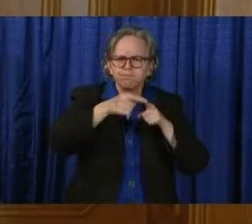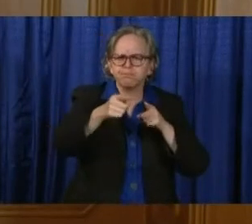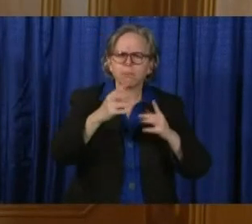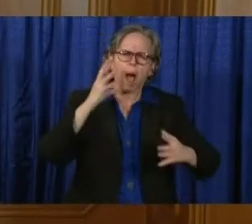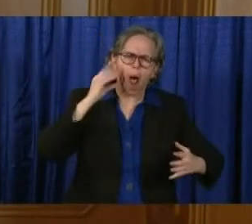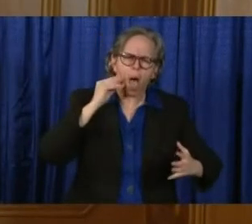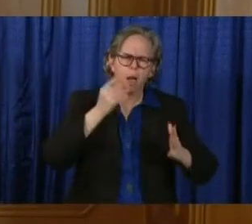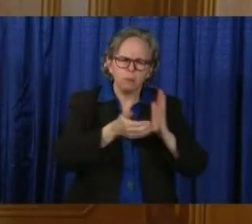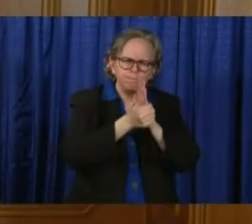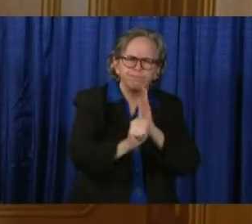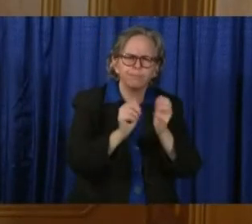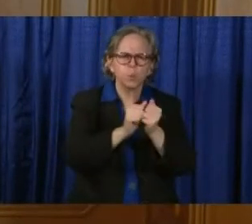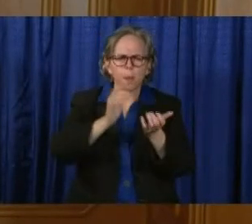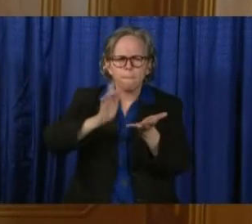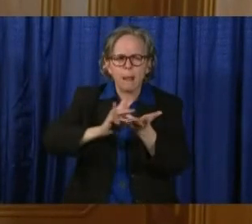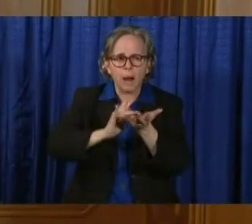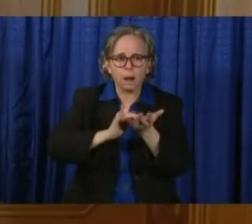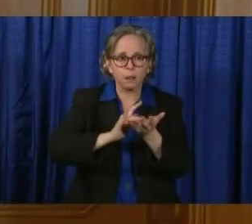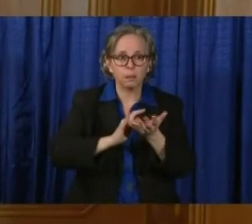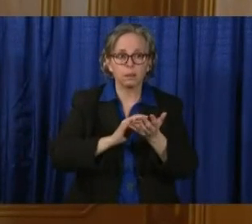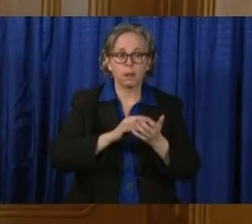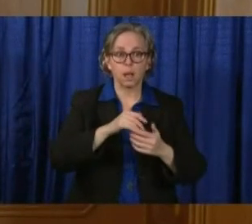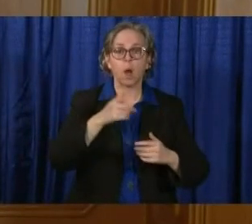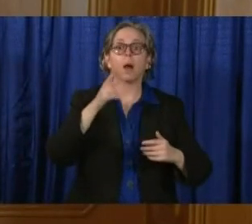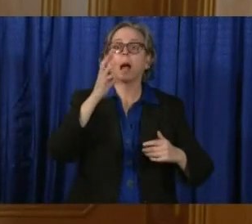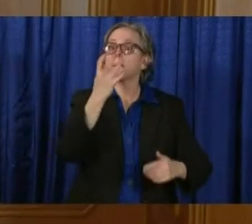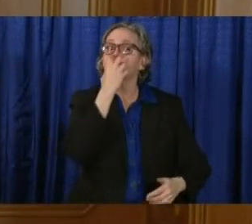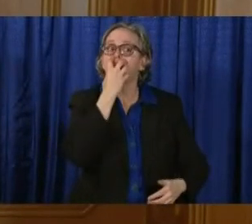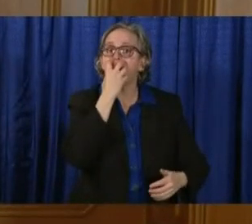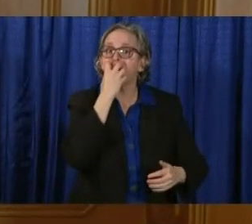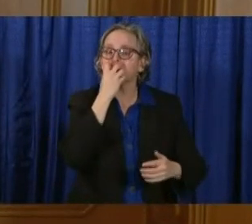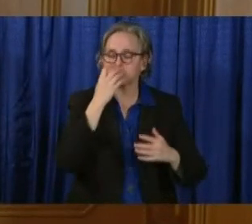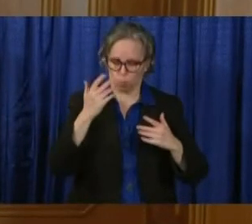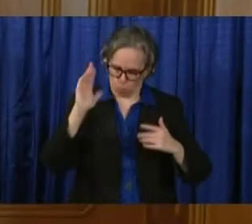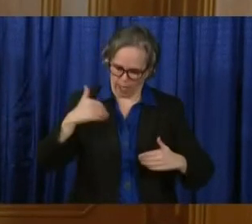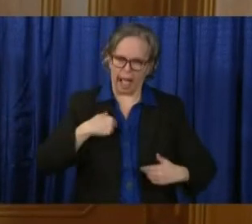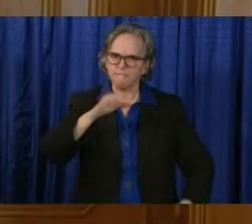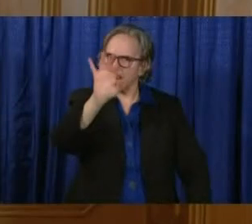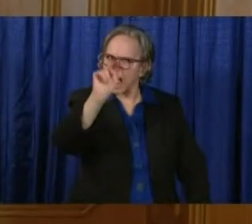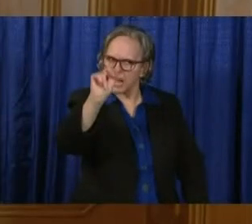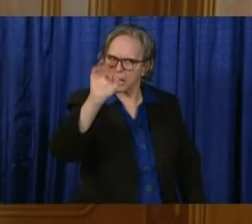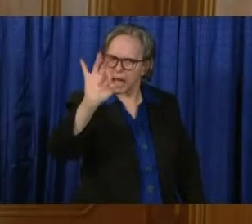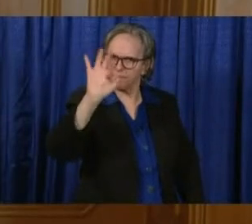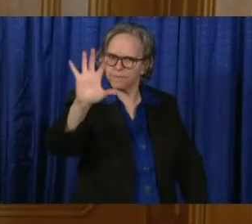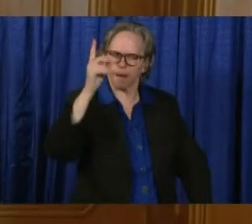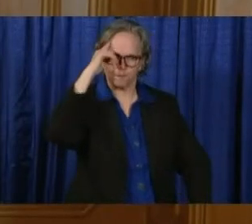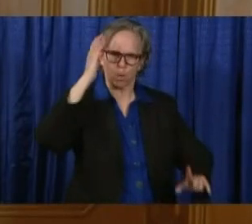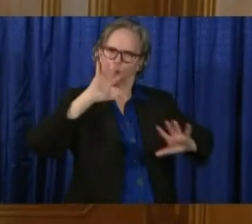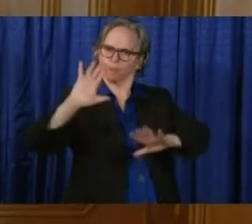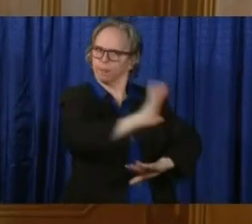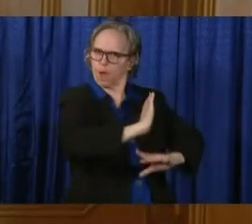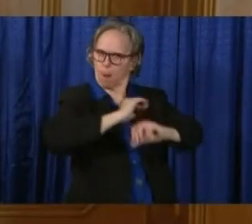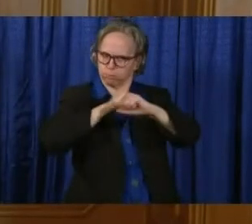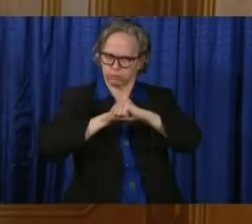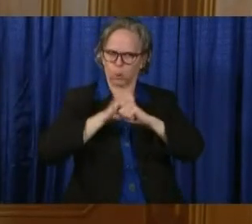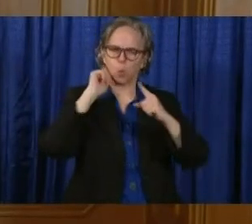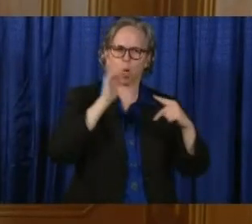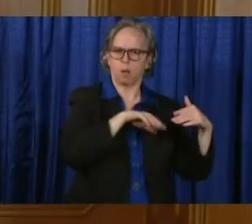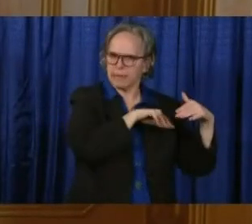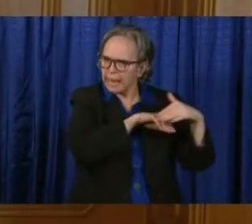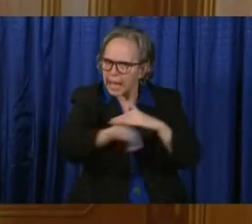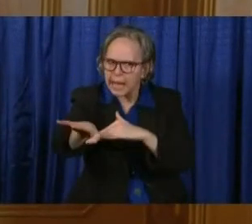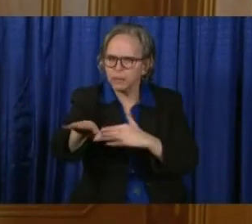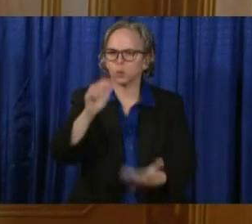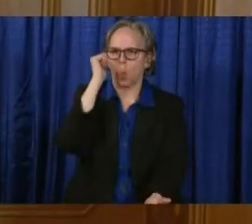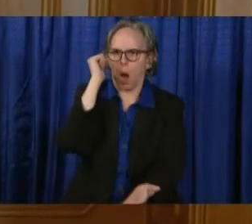respirators for protection while they work to augment the current prison medical staff. They will